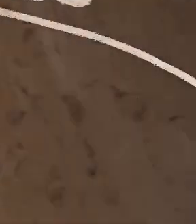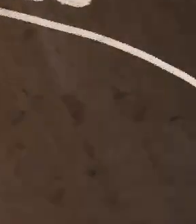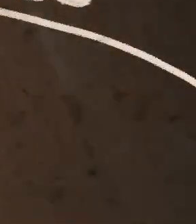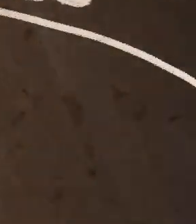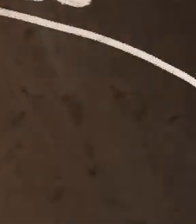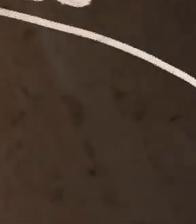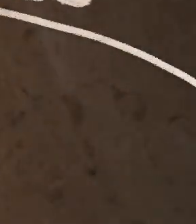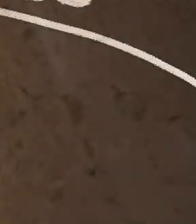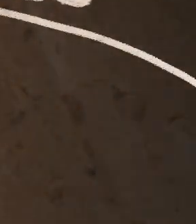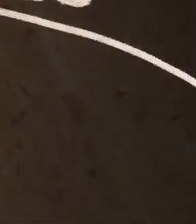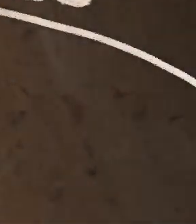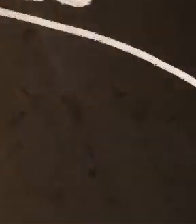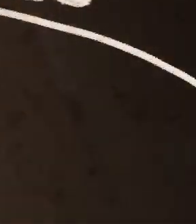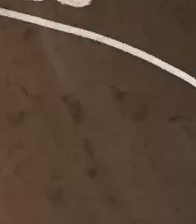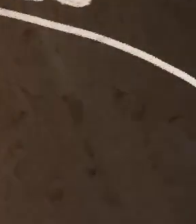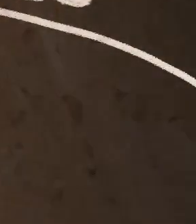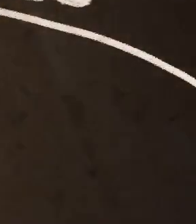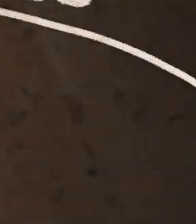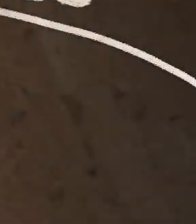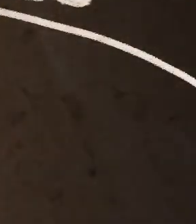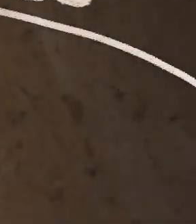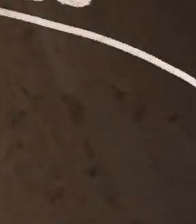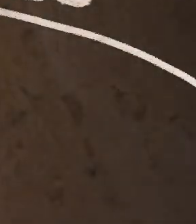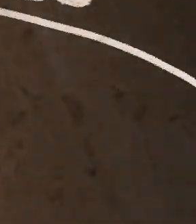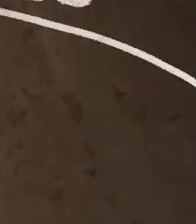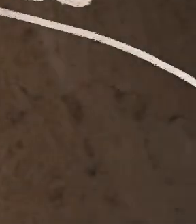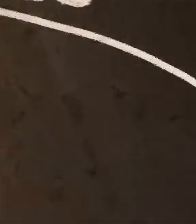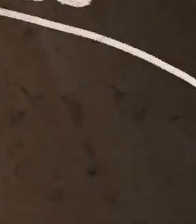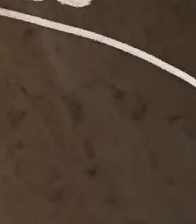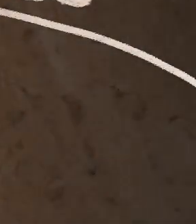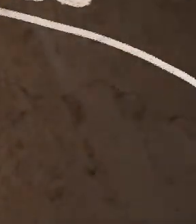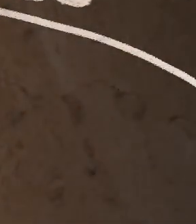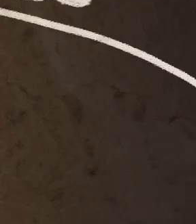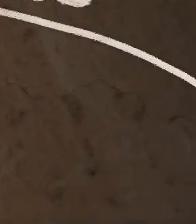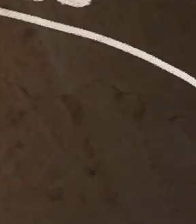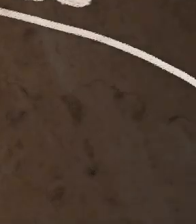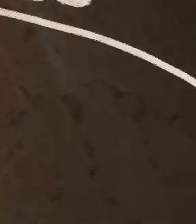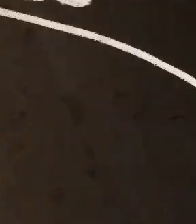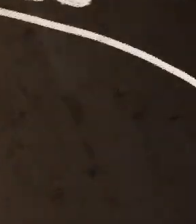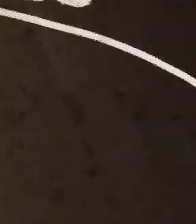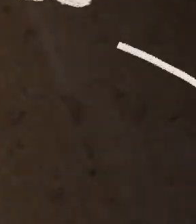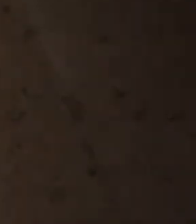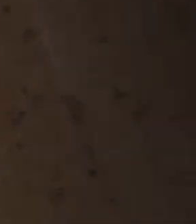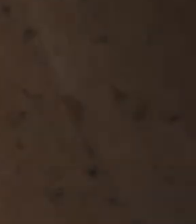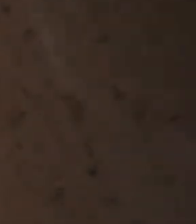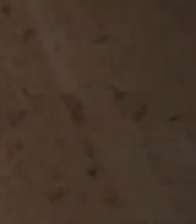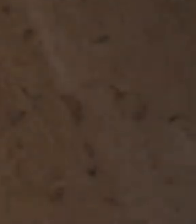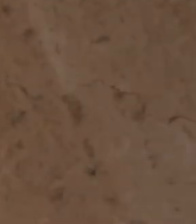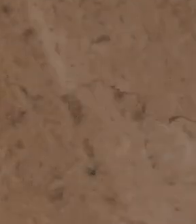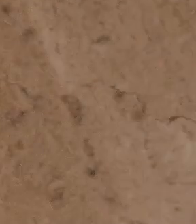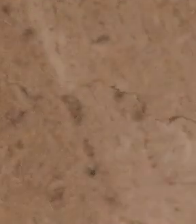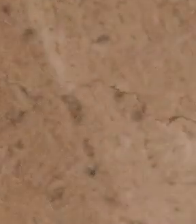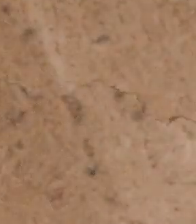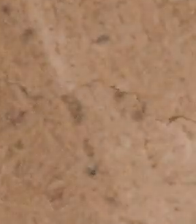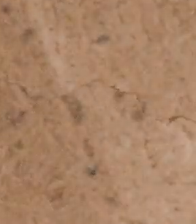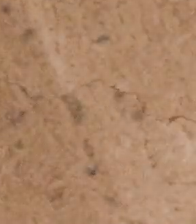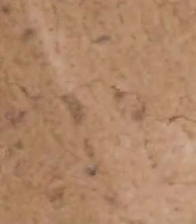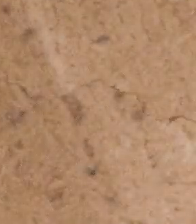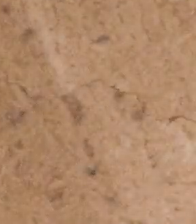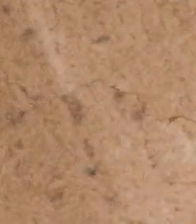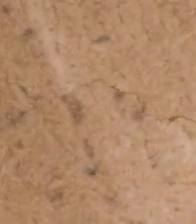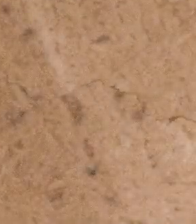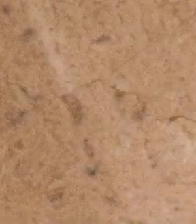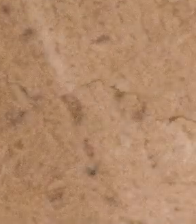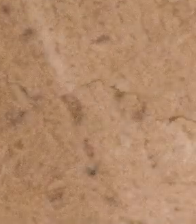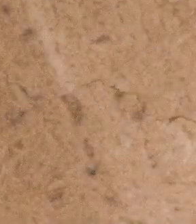and see what it means to trust, surrender, and obey the Lord. Together, let's behold God's glory in